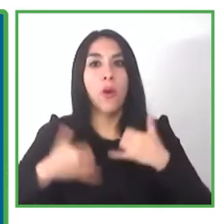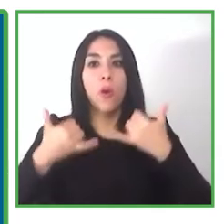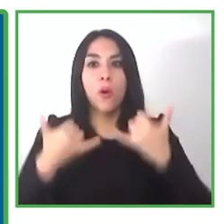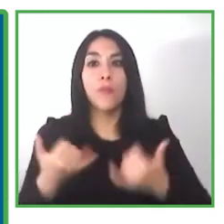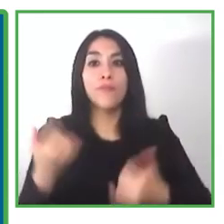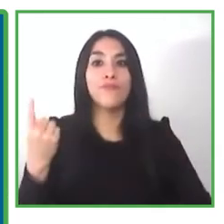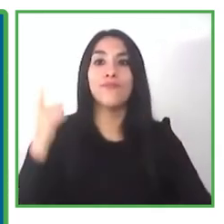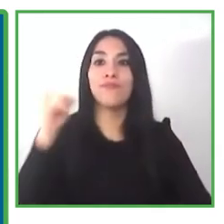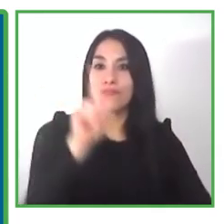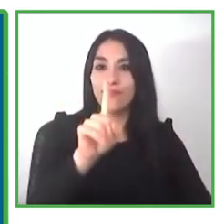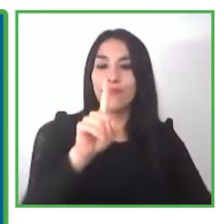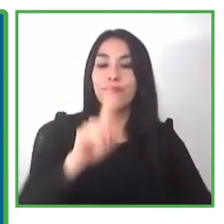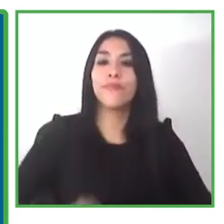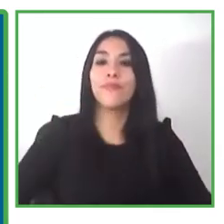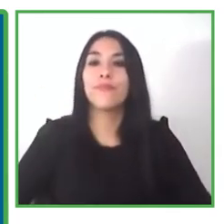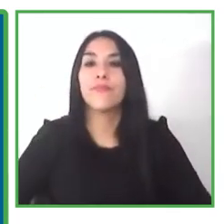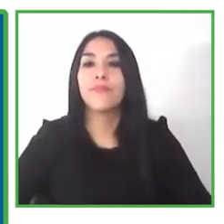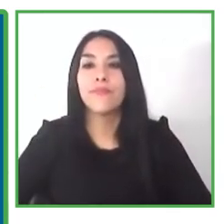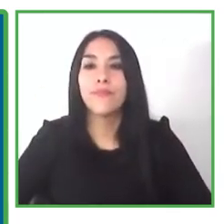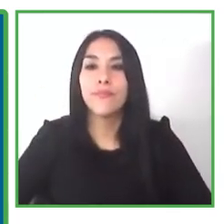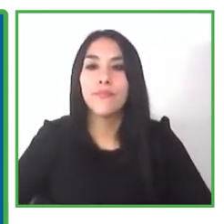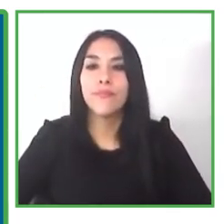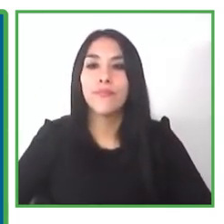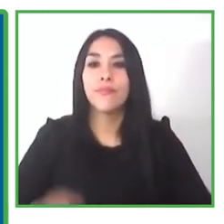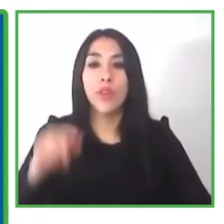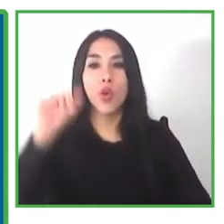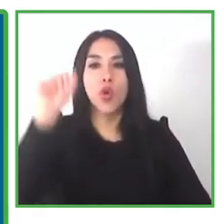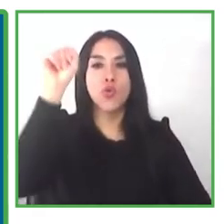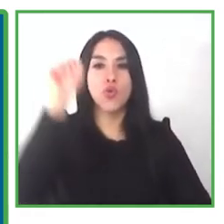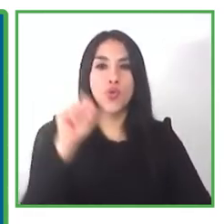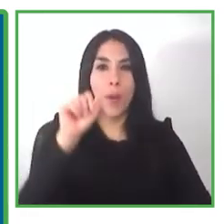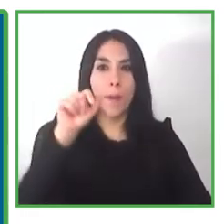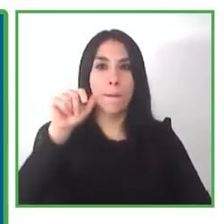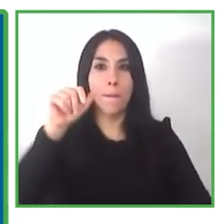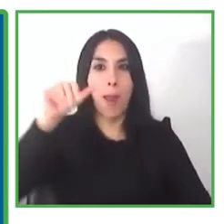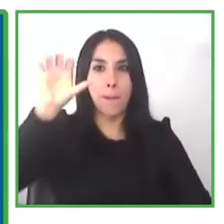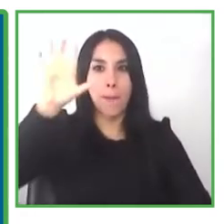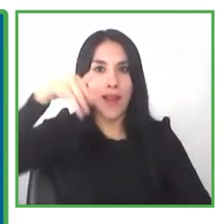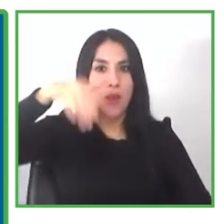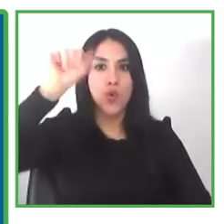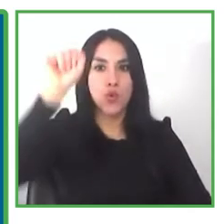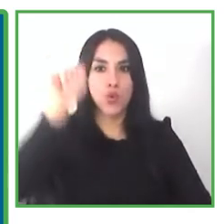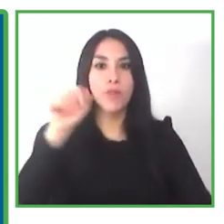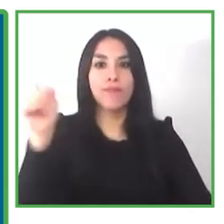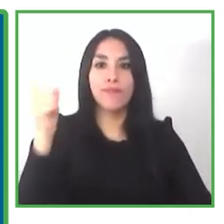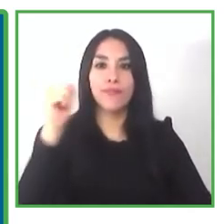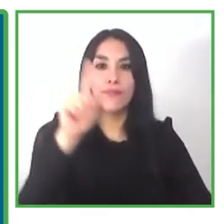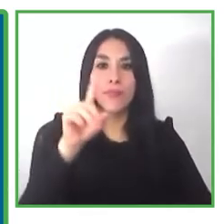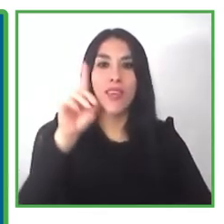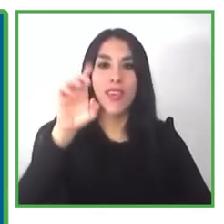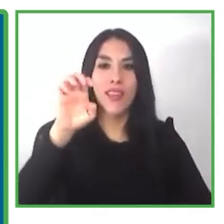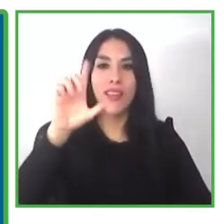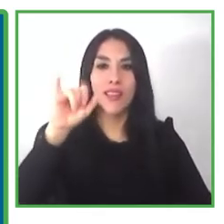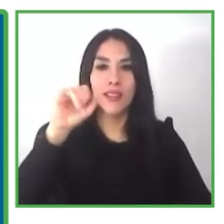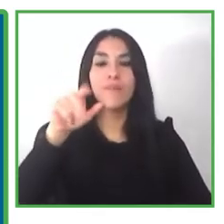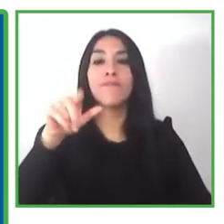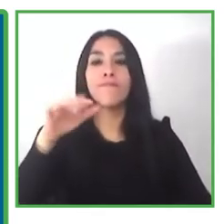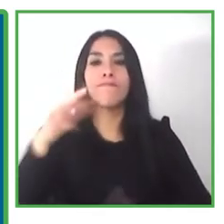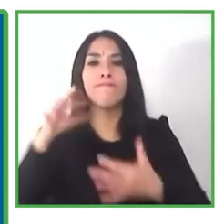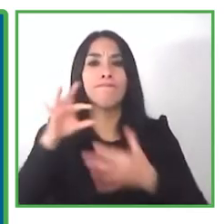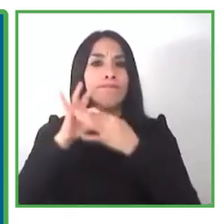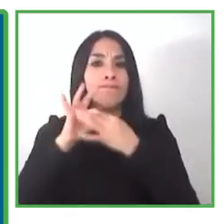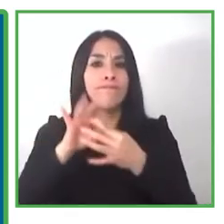now we are going to go to america we are going to hear elena gomez she's the coordinator from uh